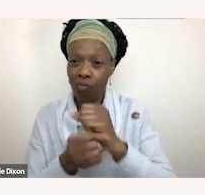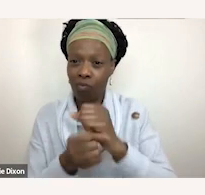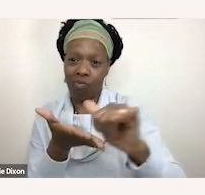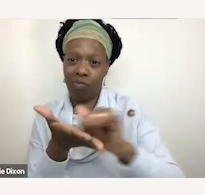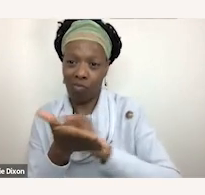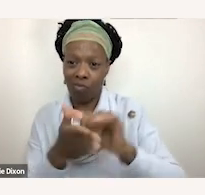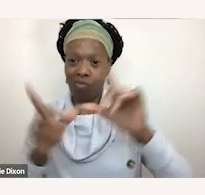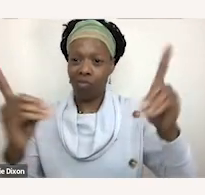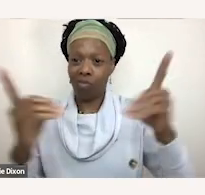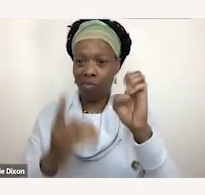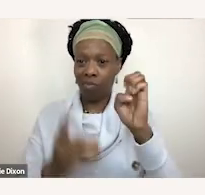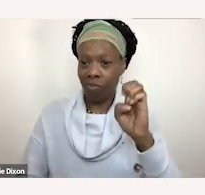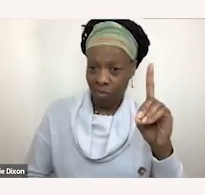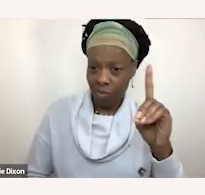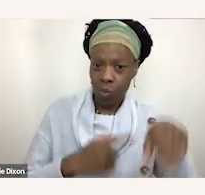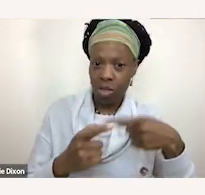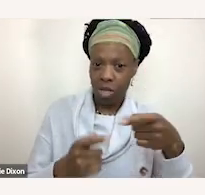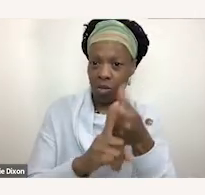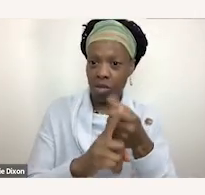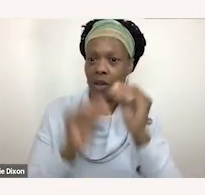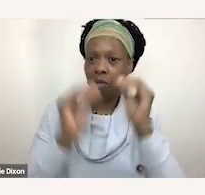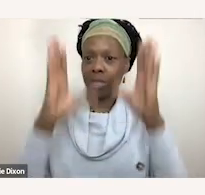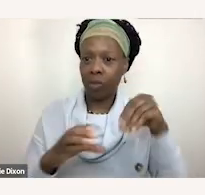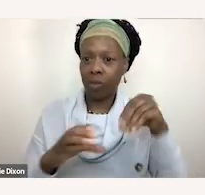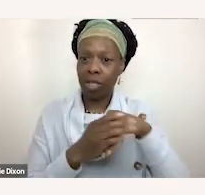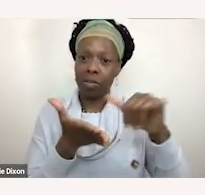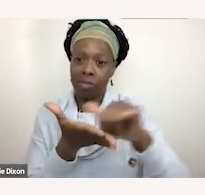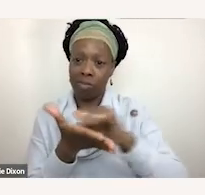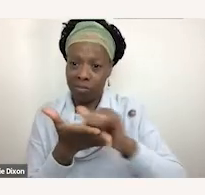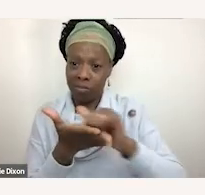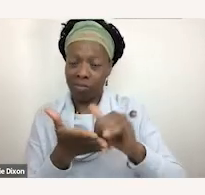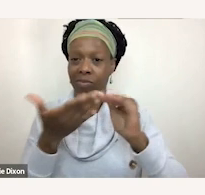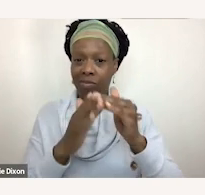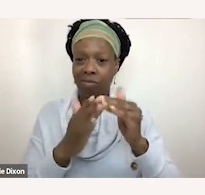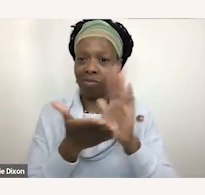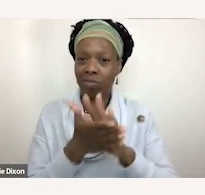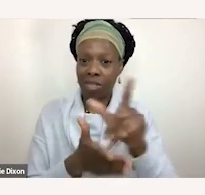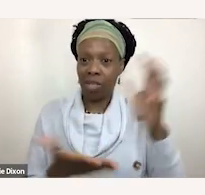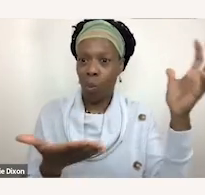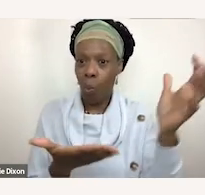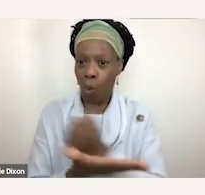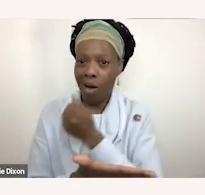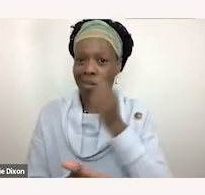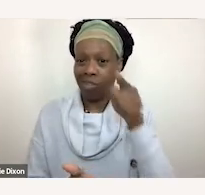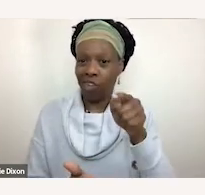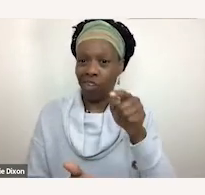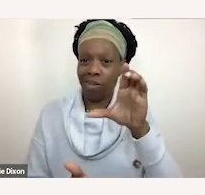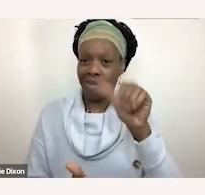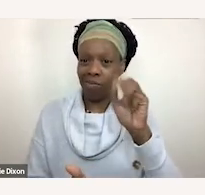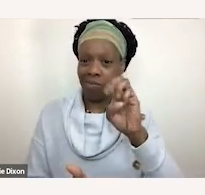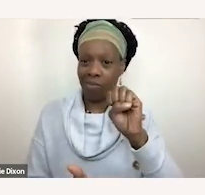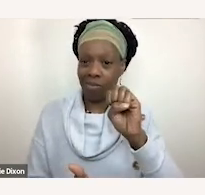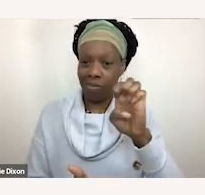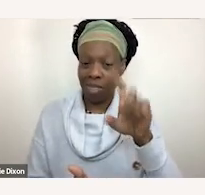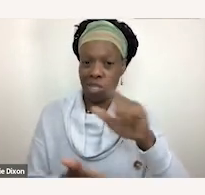when she was a teacher in new york city schools and she actually won her case she was a prominent leader